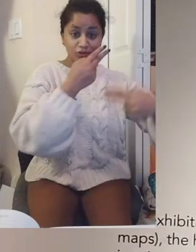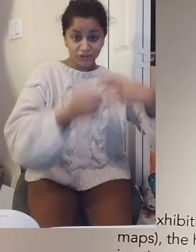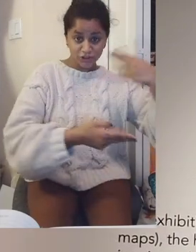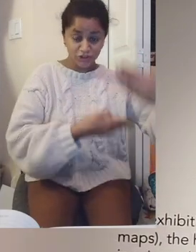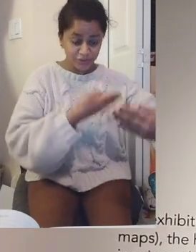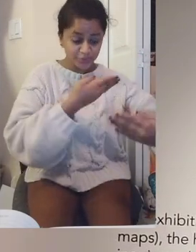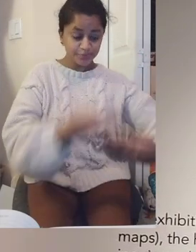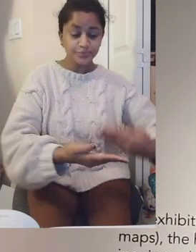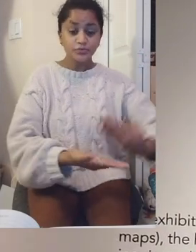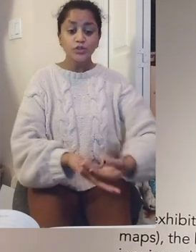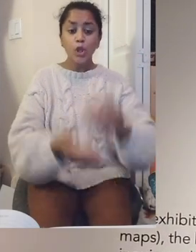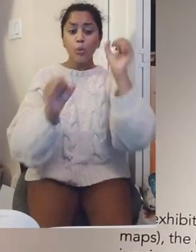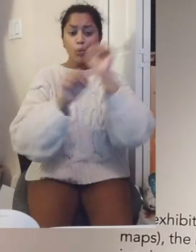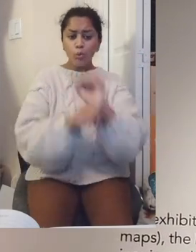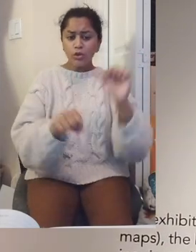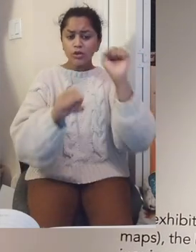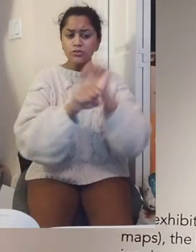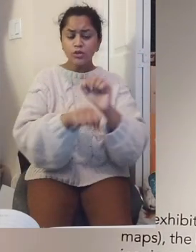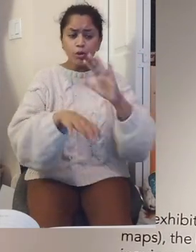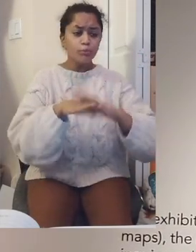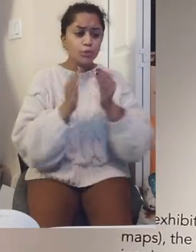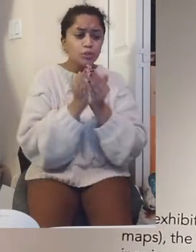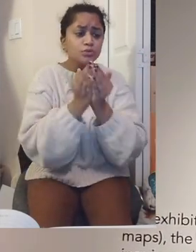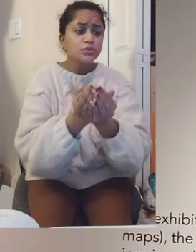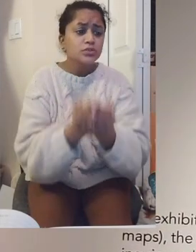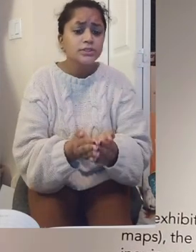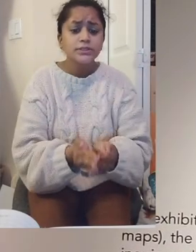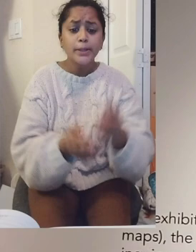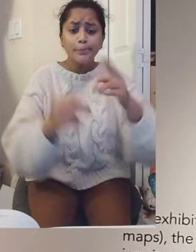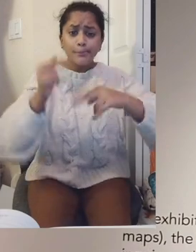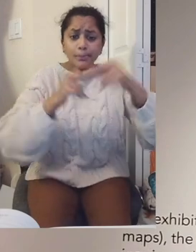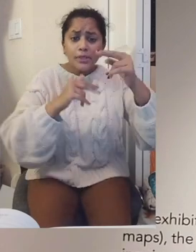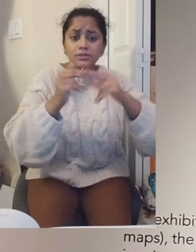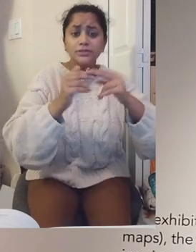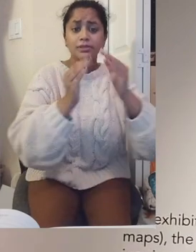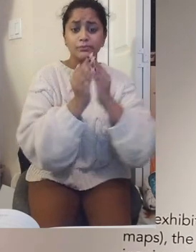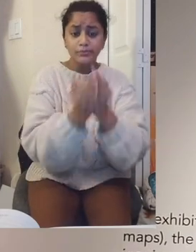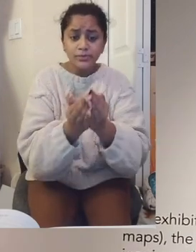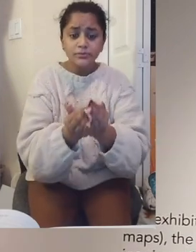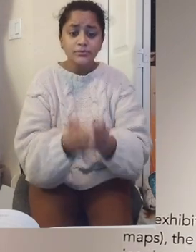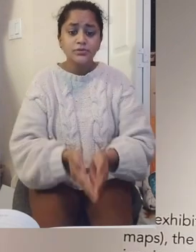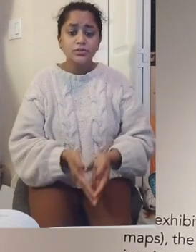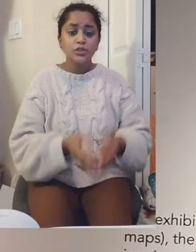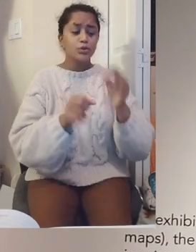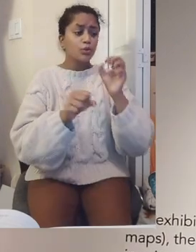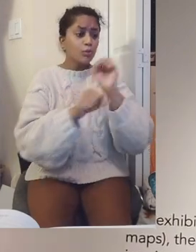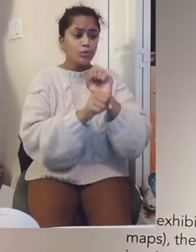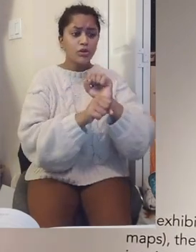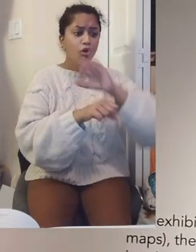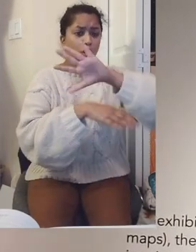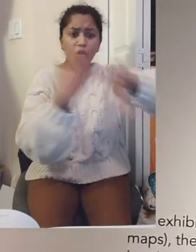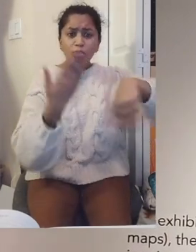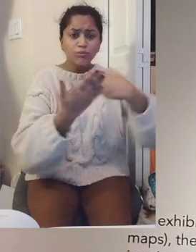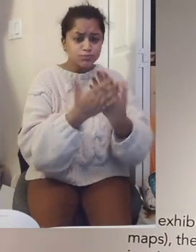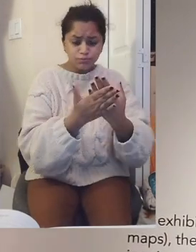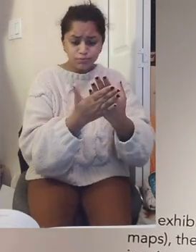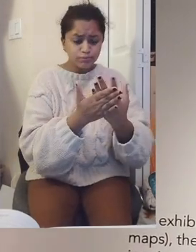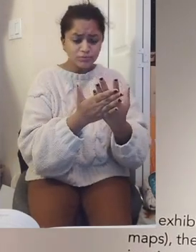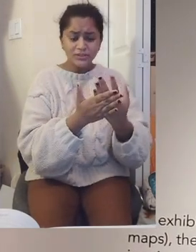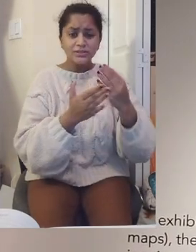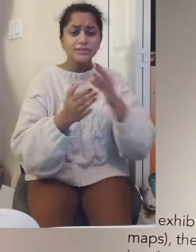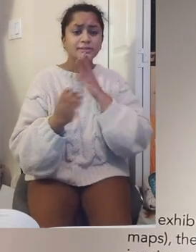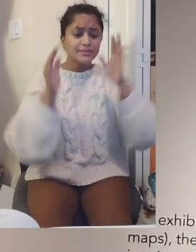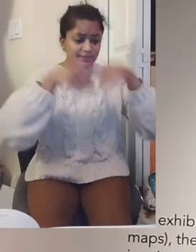the boats. working on the bush. So our whole life at the beginning, what was the criminal island, was built around